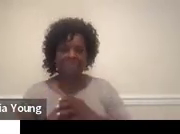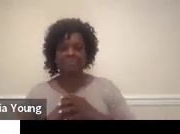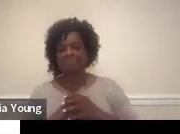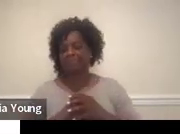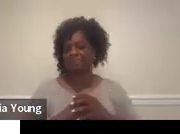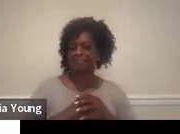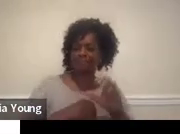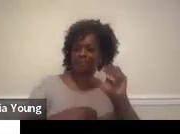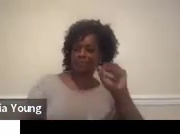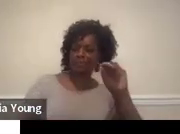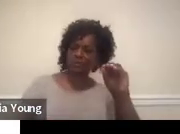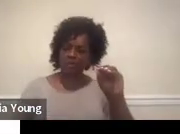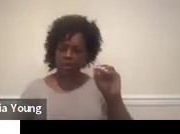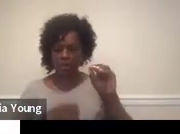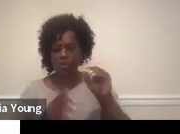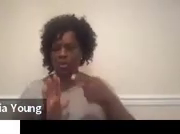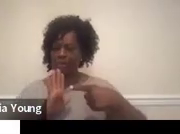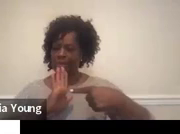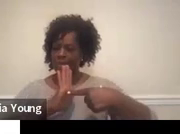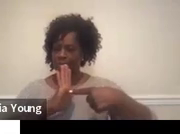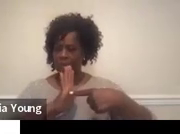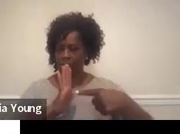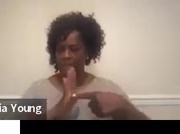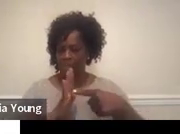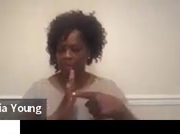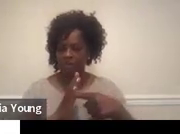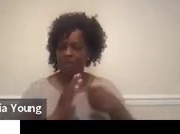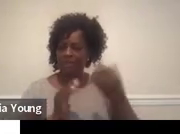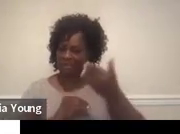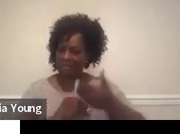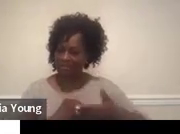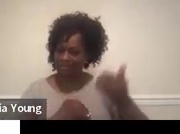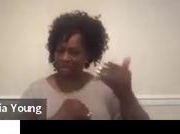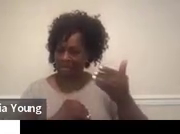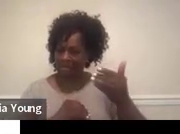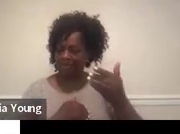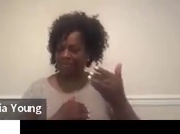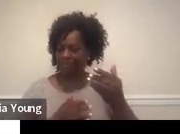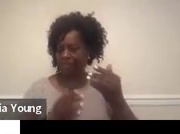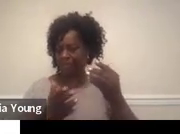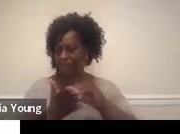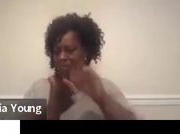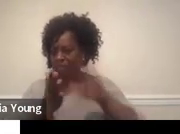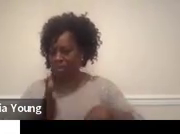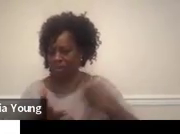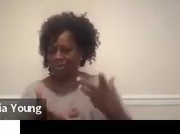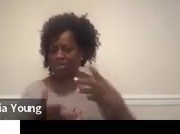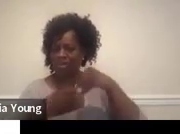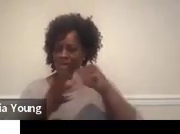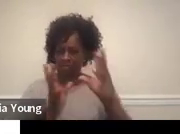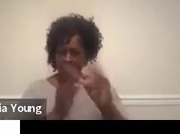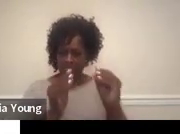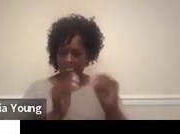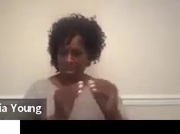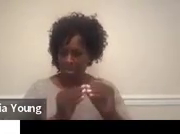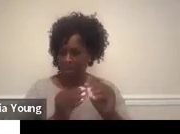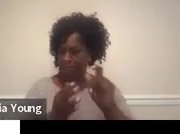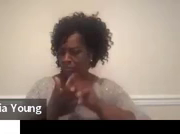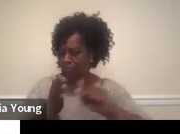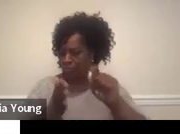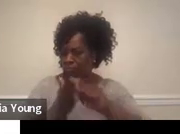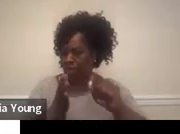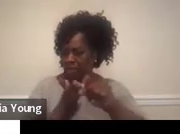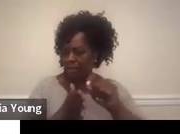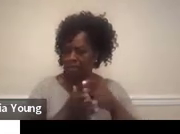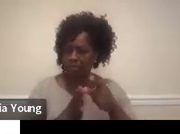So one of the indicator pieces is inviting the child to the meeting in the advance written notice. So this is one example